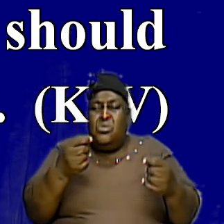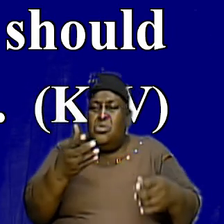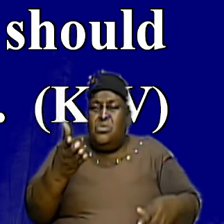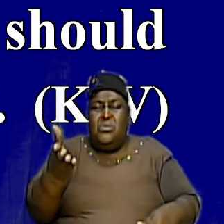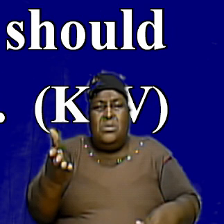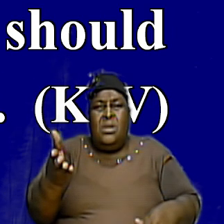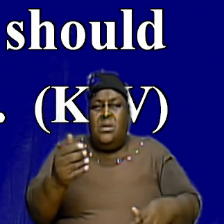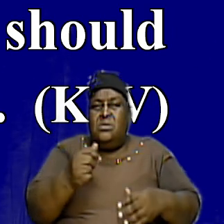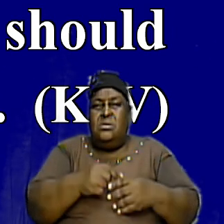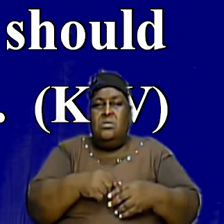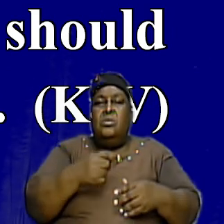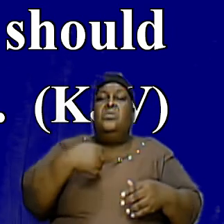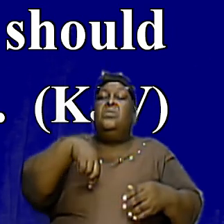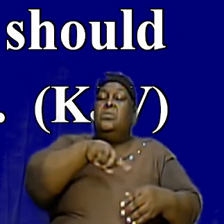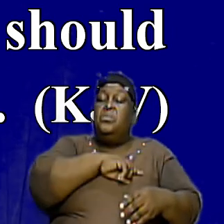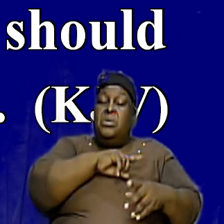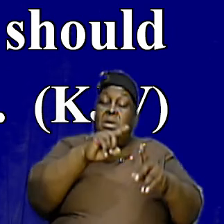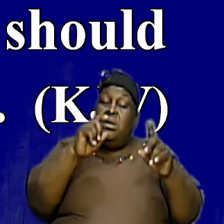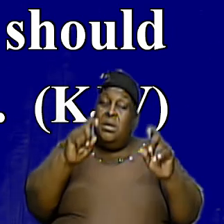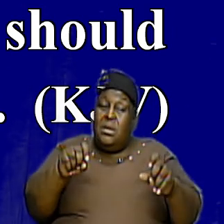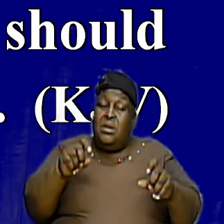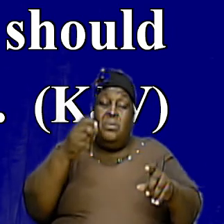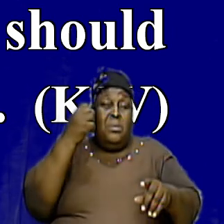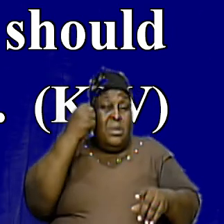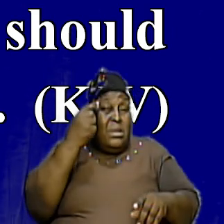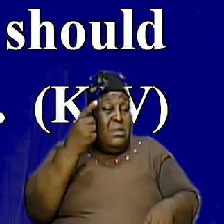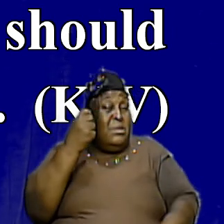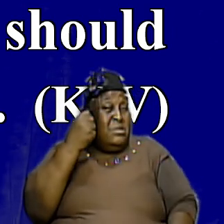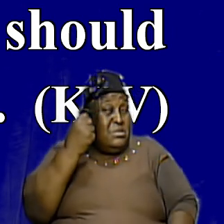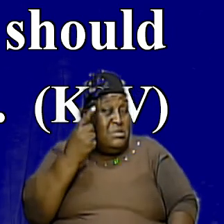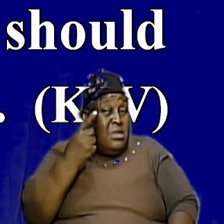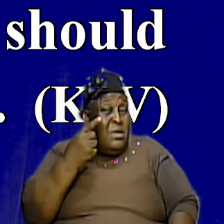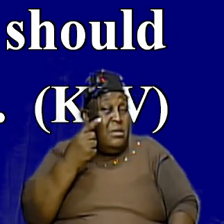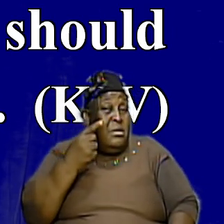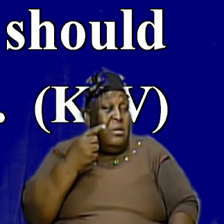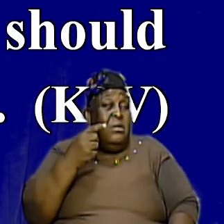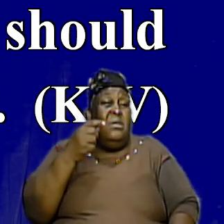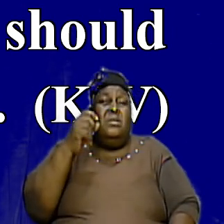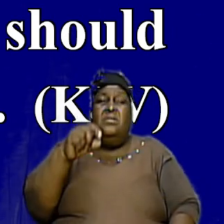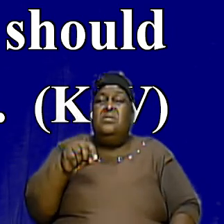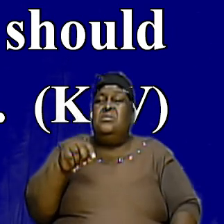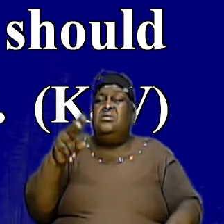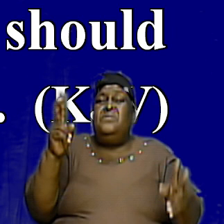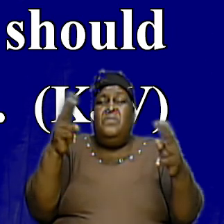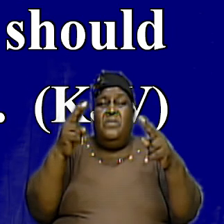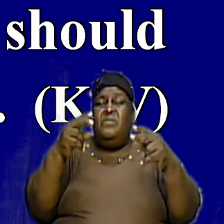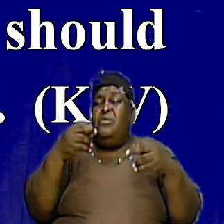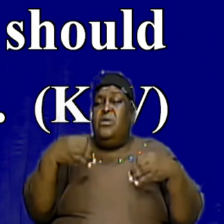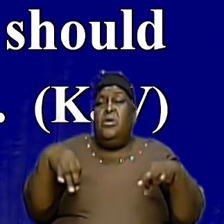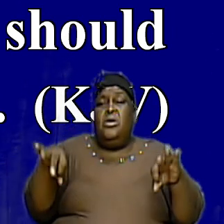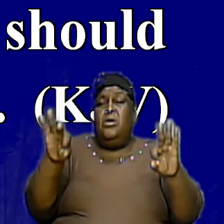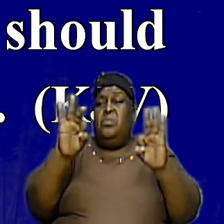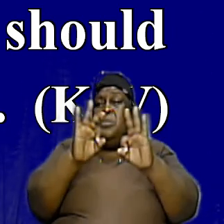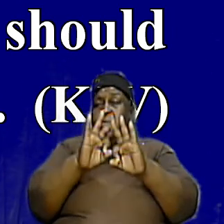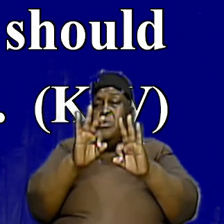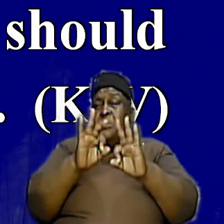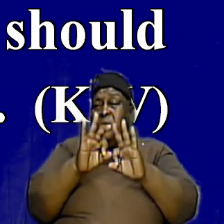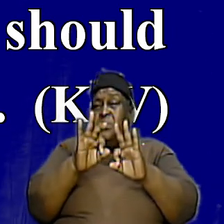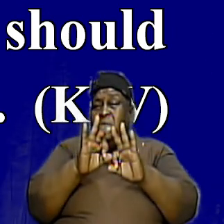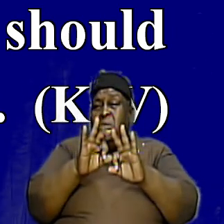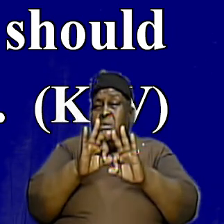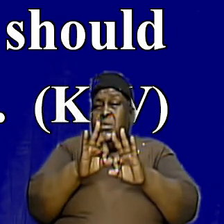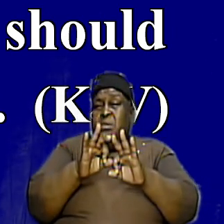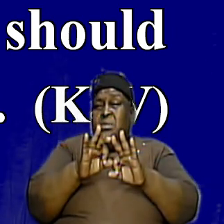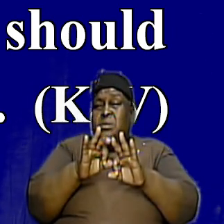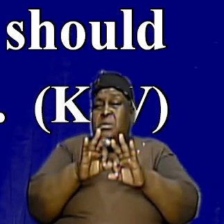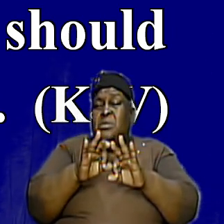We Need To Understand We Need To See Something Because And This Is Very Significant This Is Very Important But